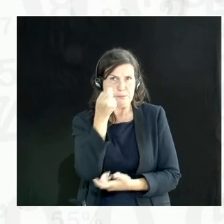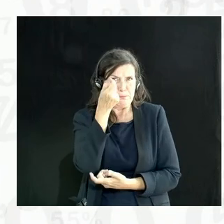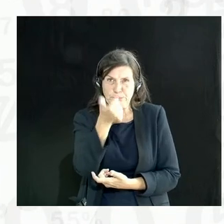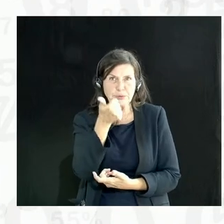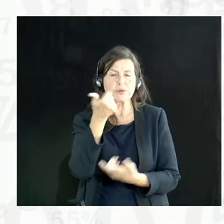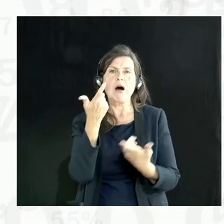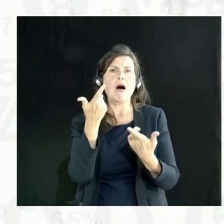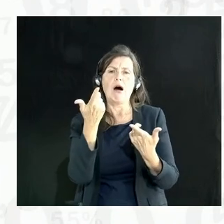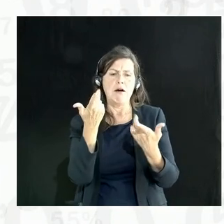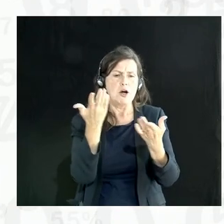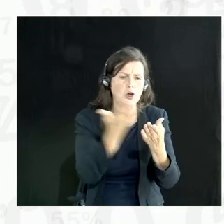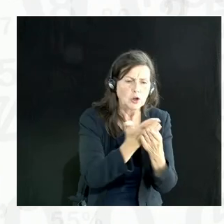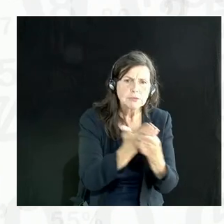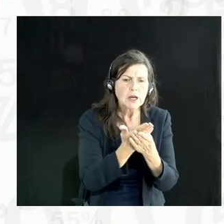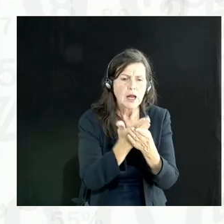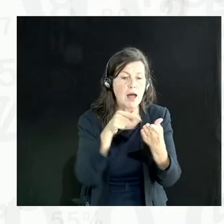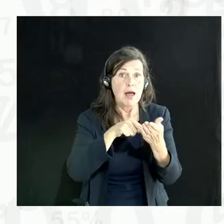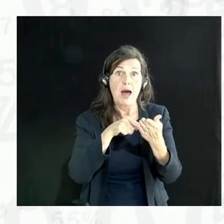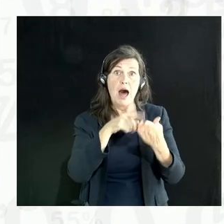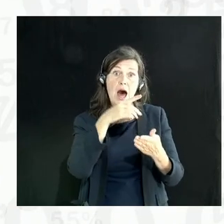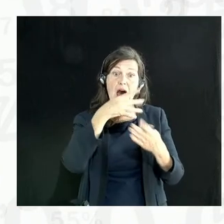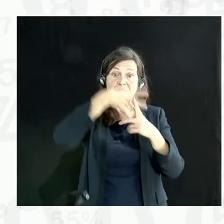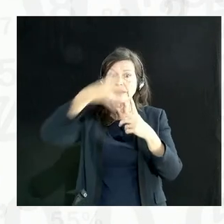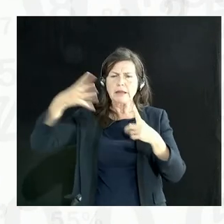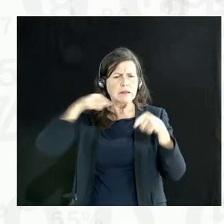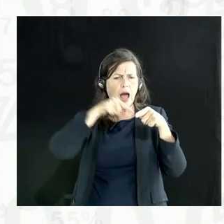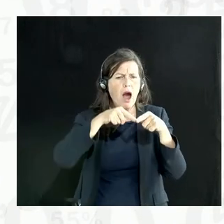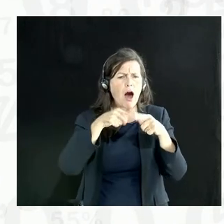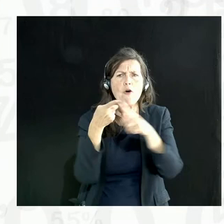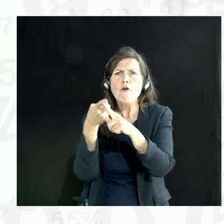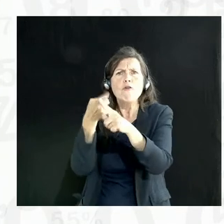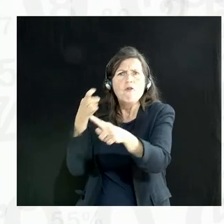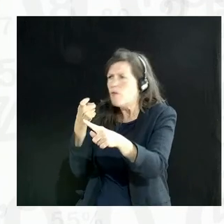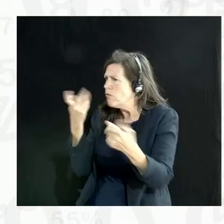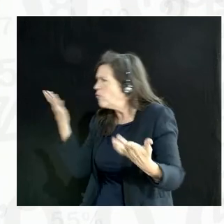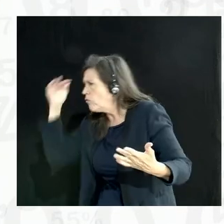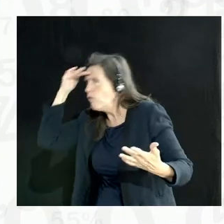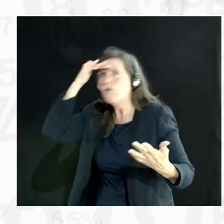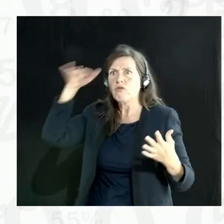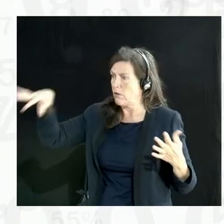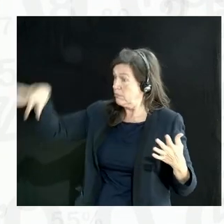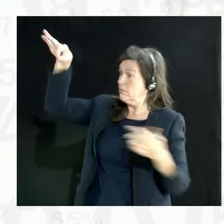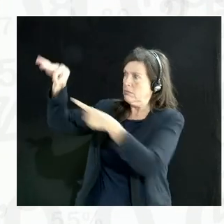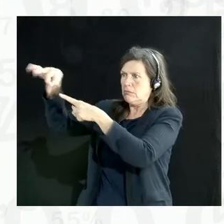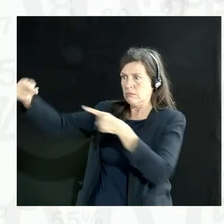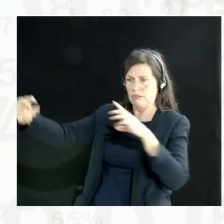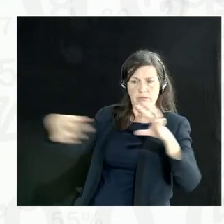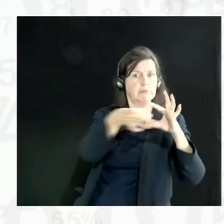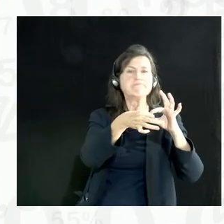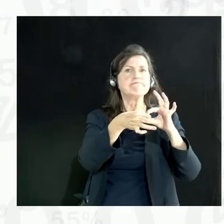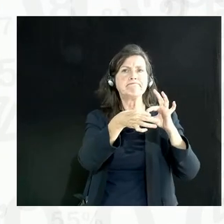provenance or custodianships at many open government data portals.